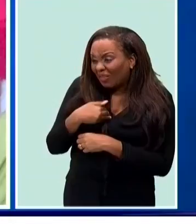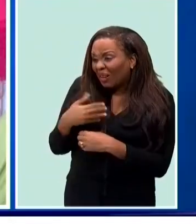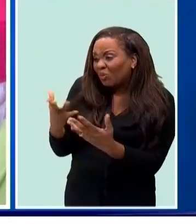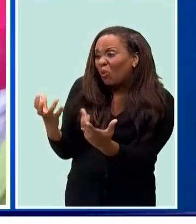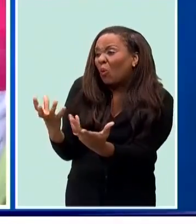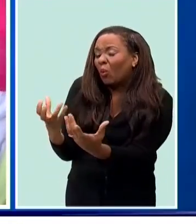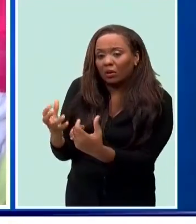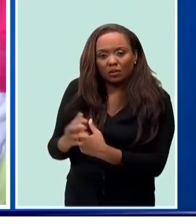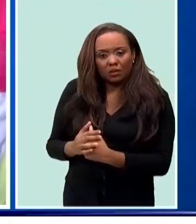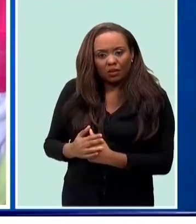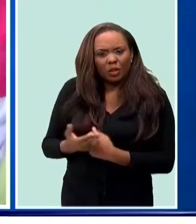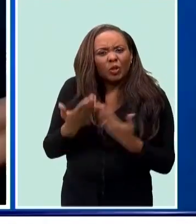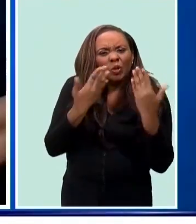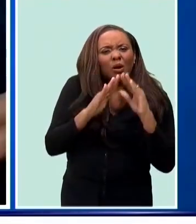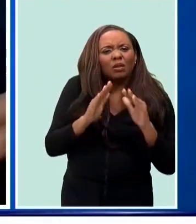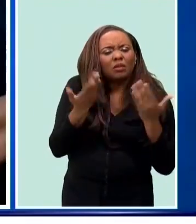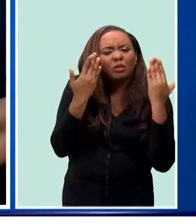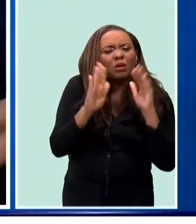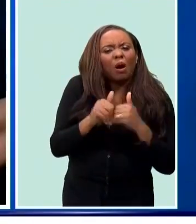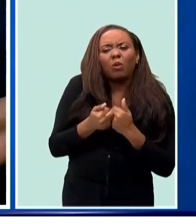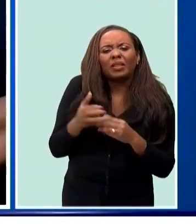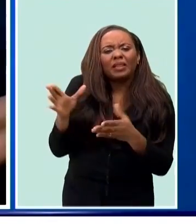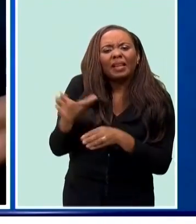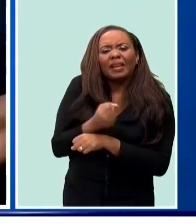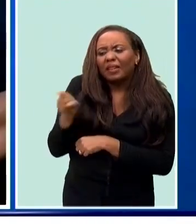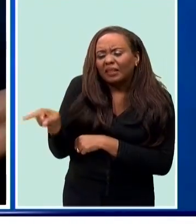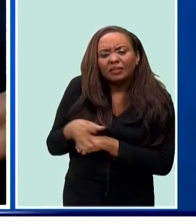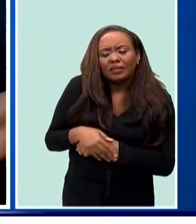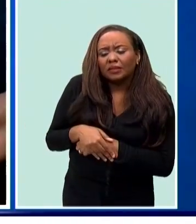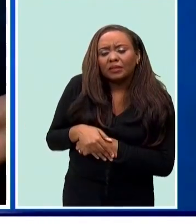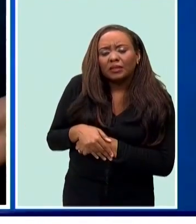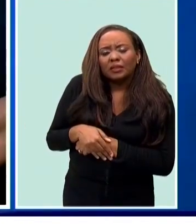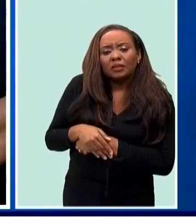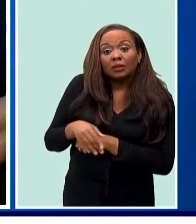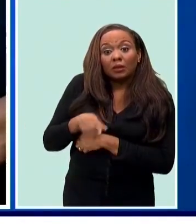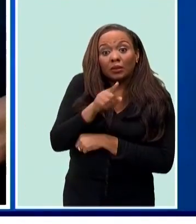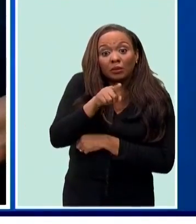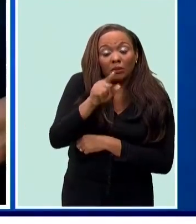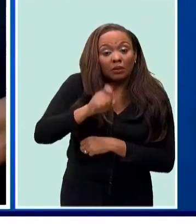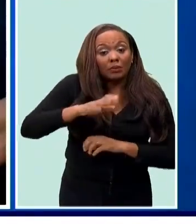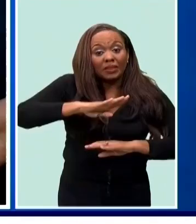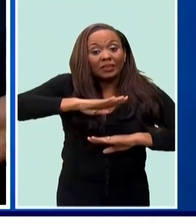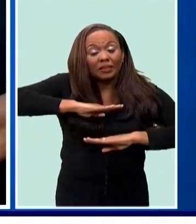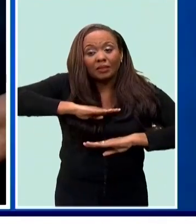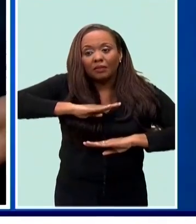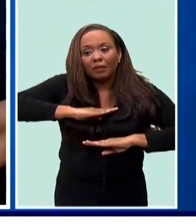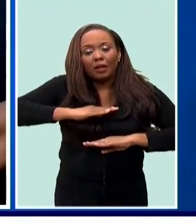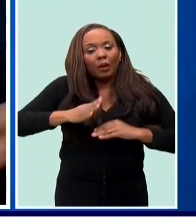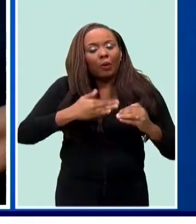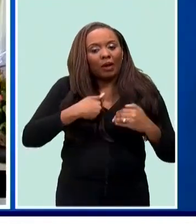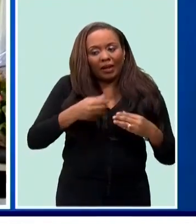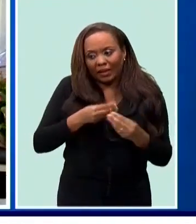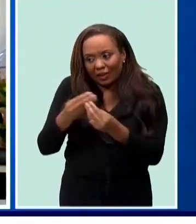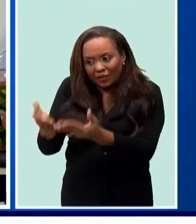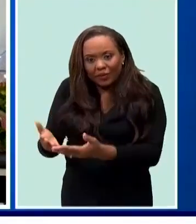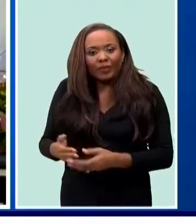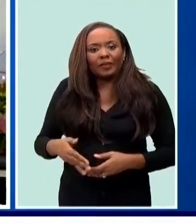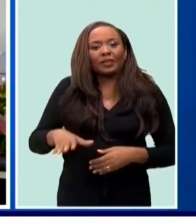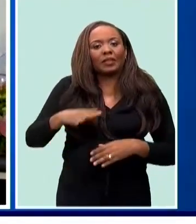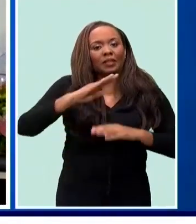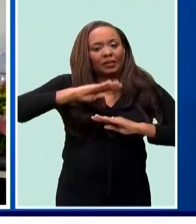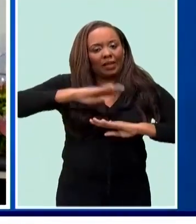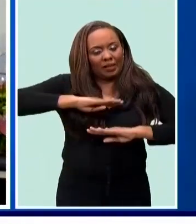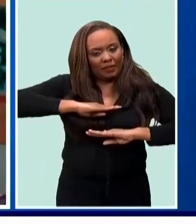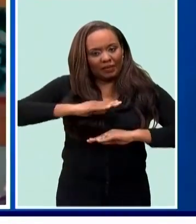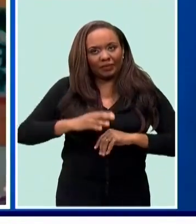come by it. So you'll be satisfied with what I could provide for you. The former